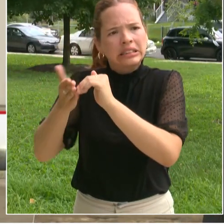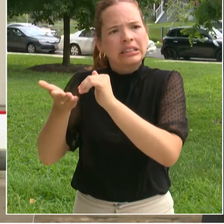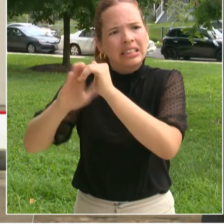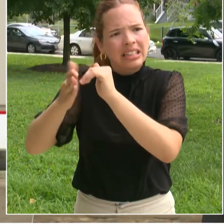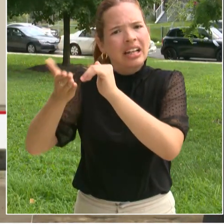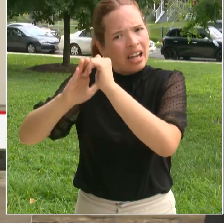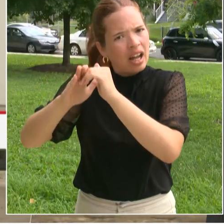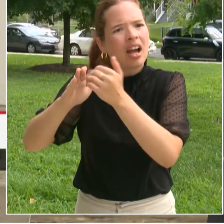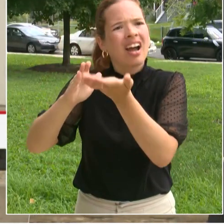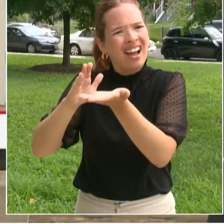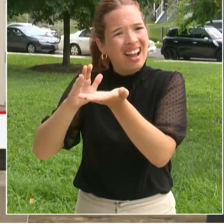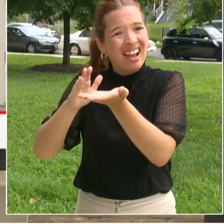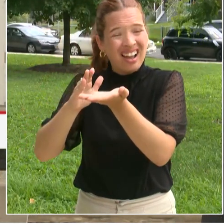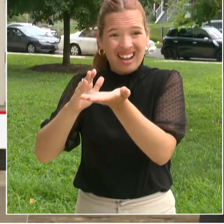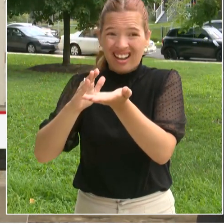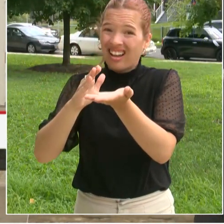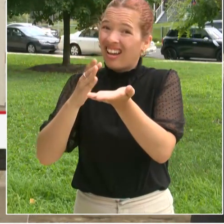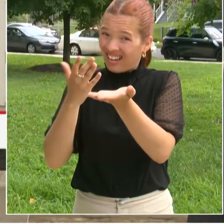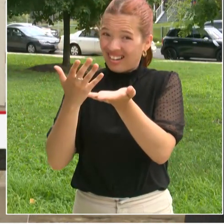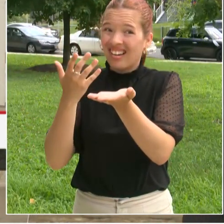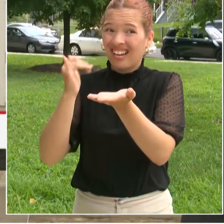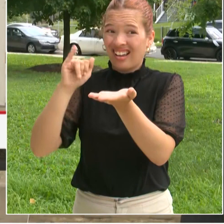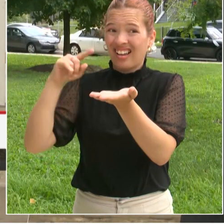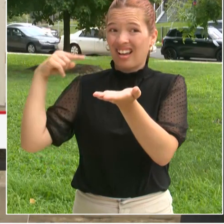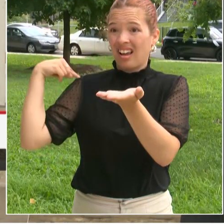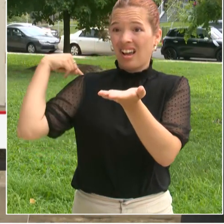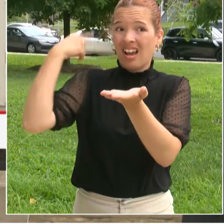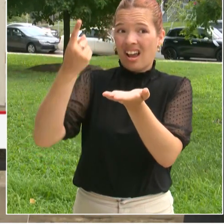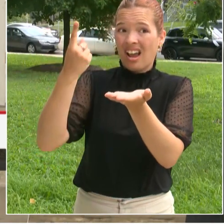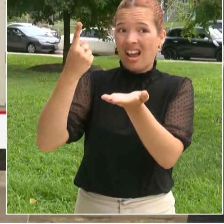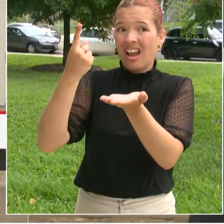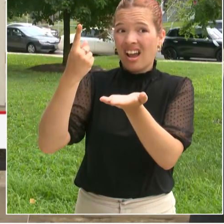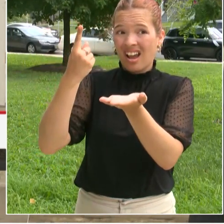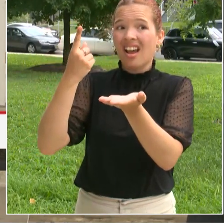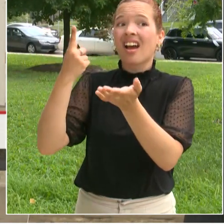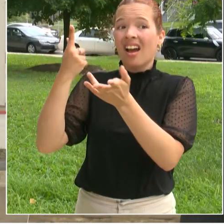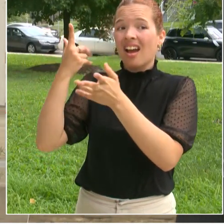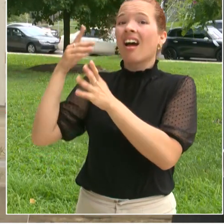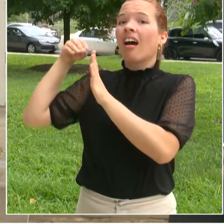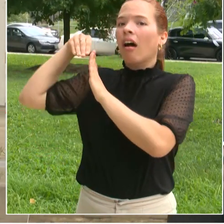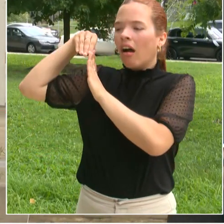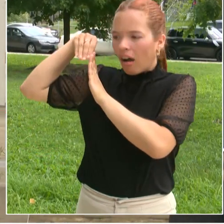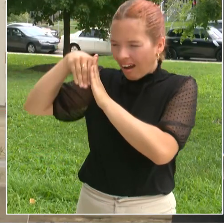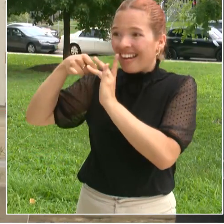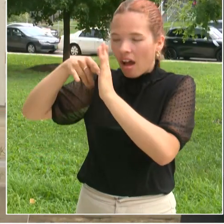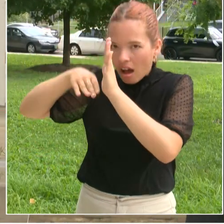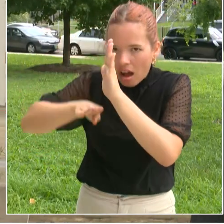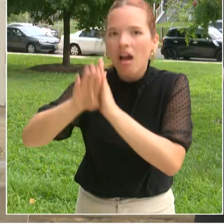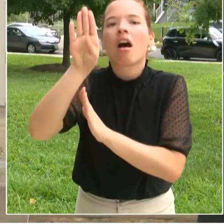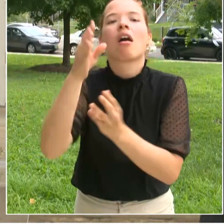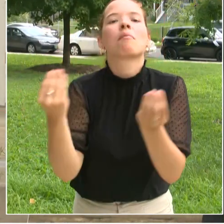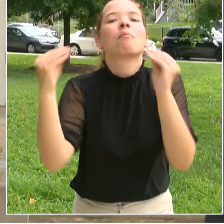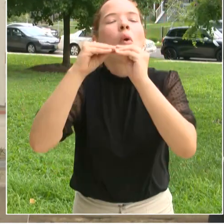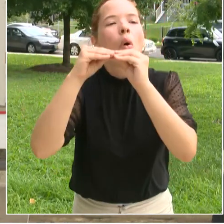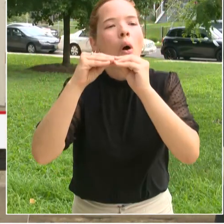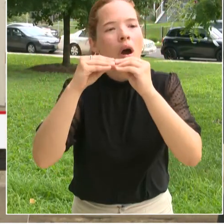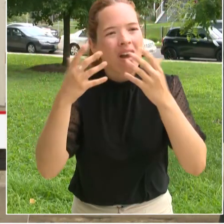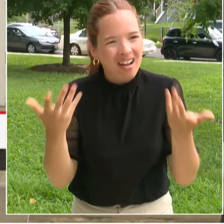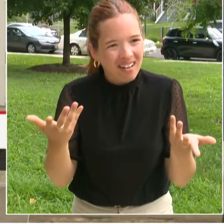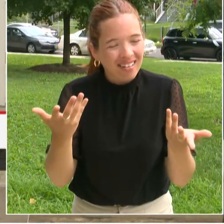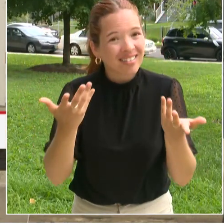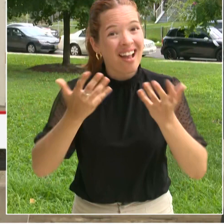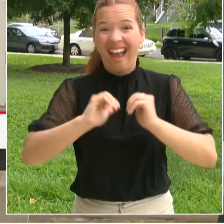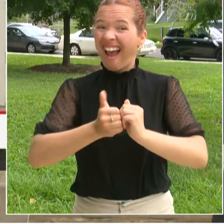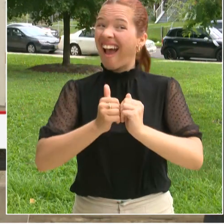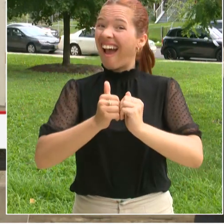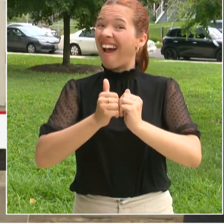89% this spring. That's significant improvement and that's due to the hard work and care of parents and families taking